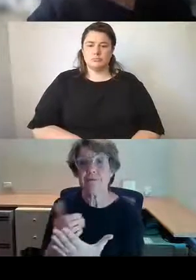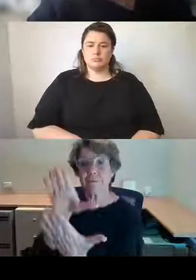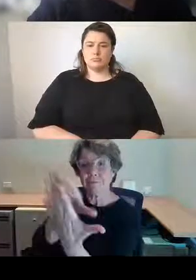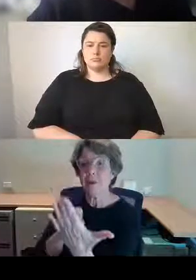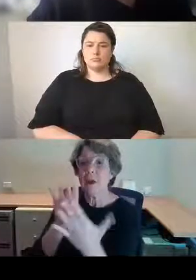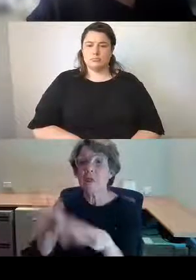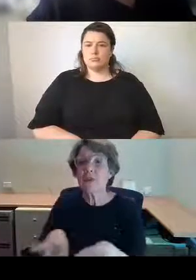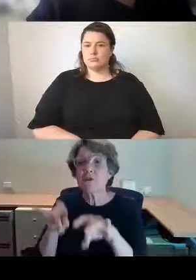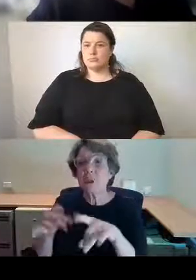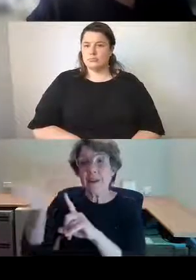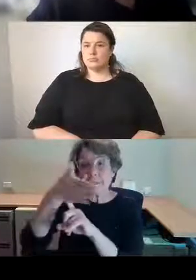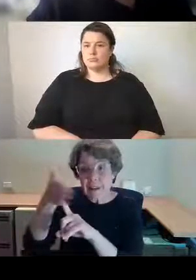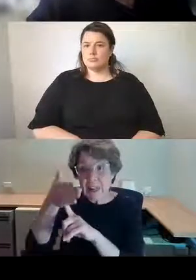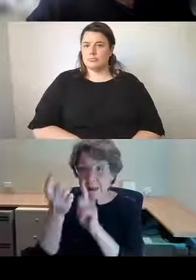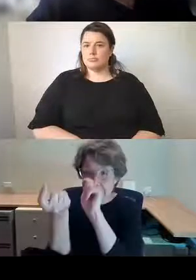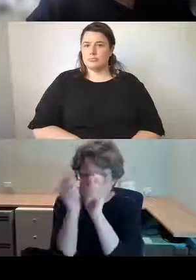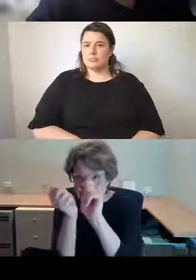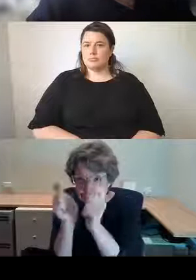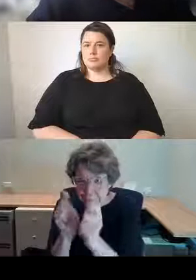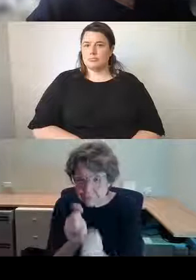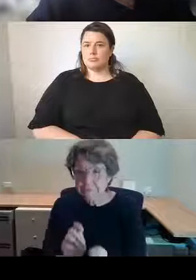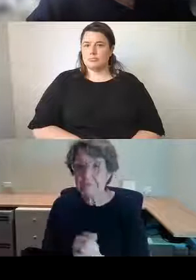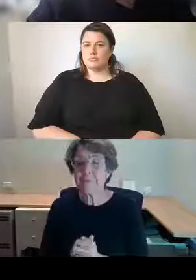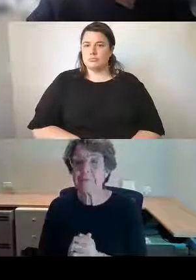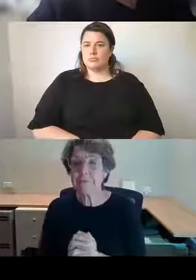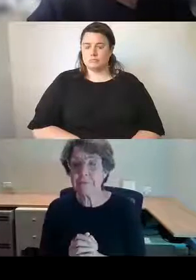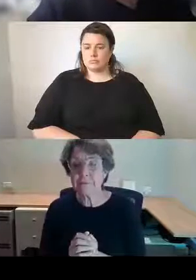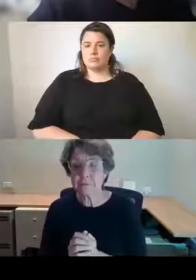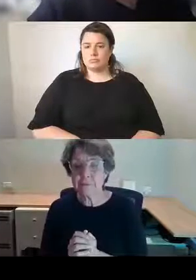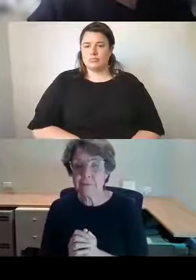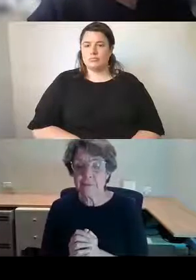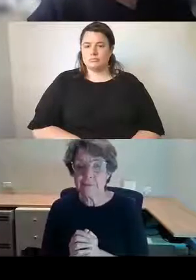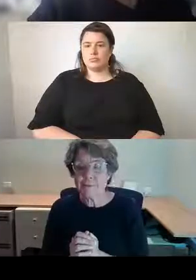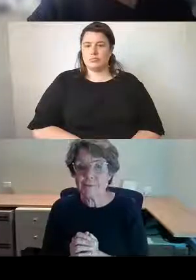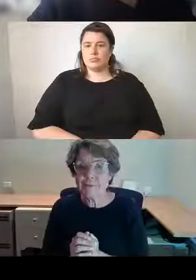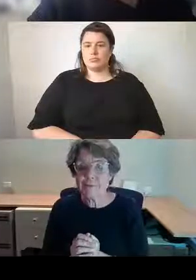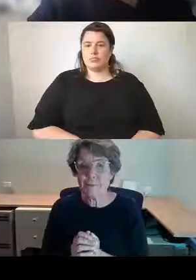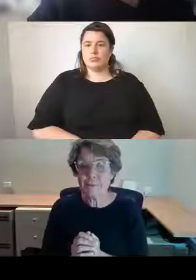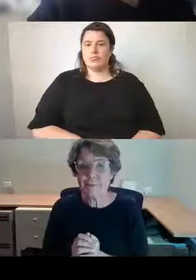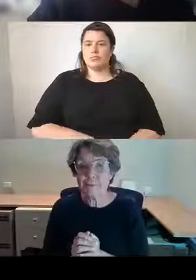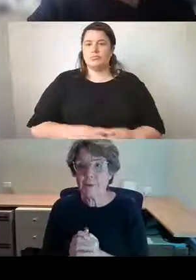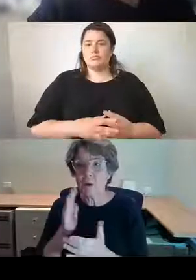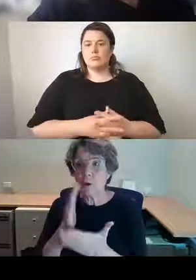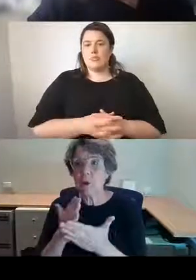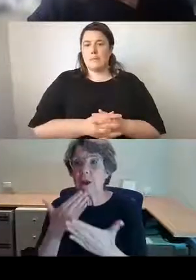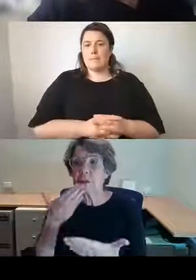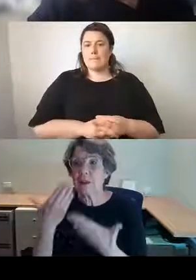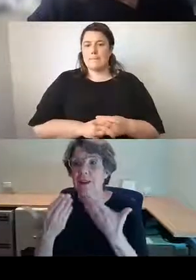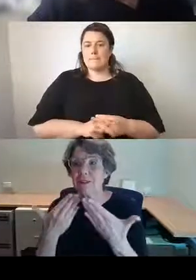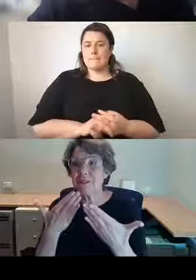reworked it to sort of describe the Seven